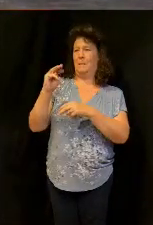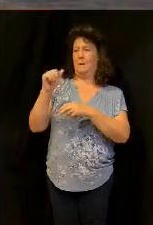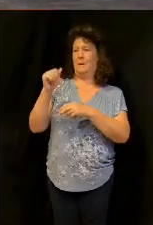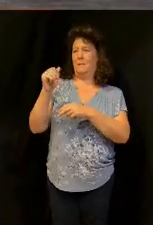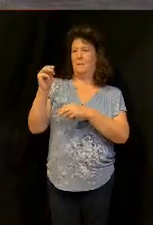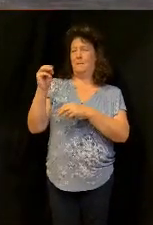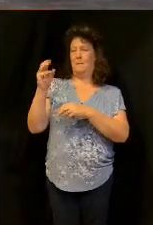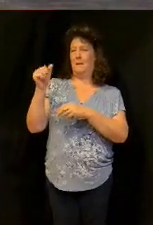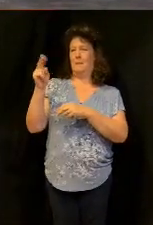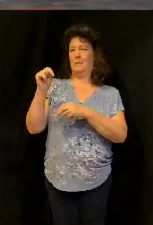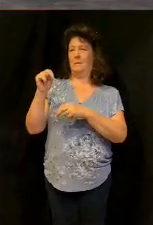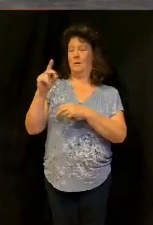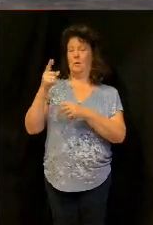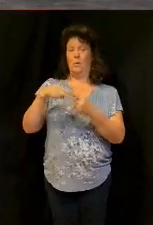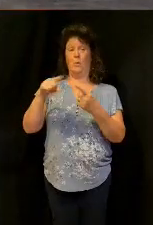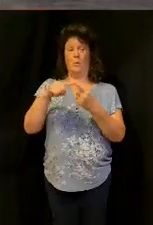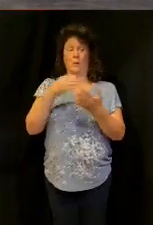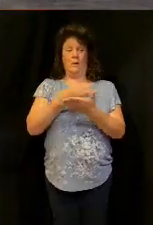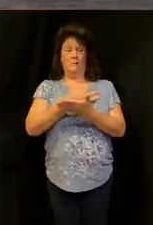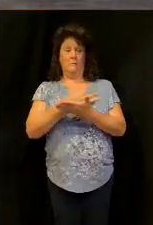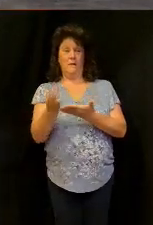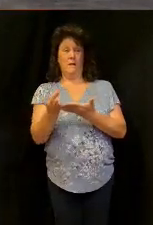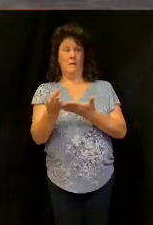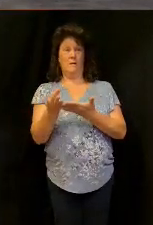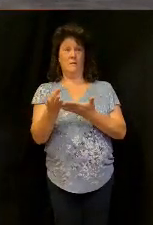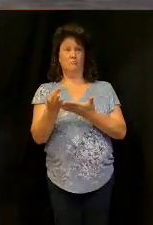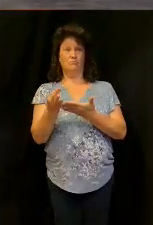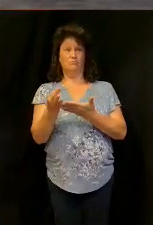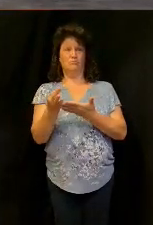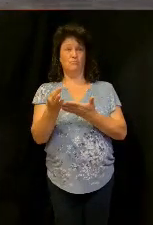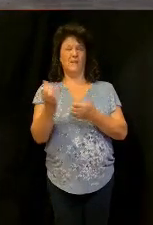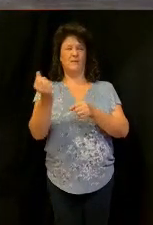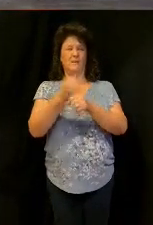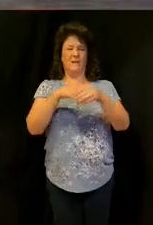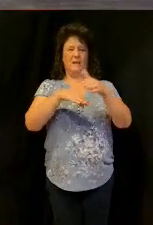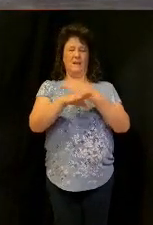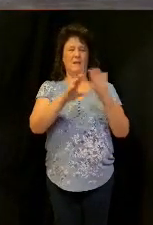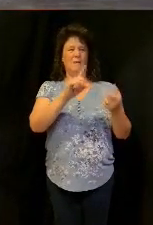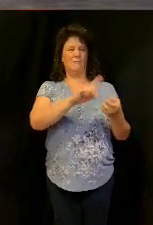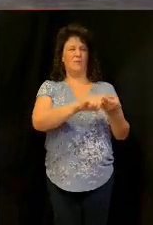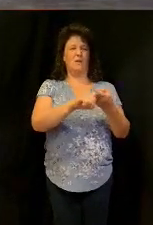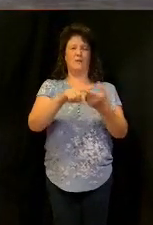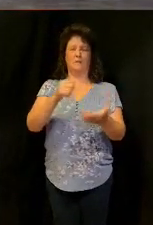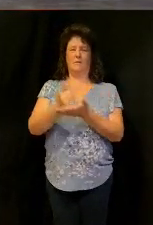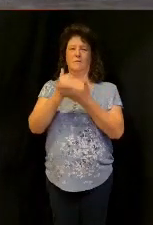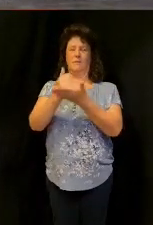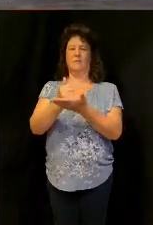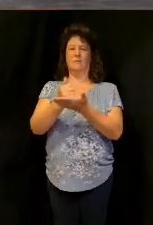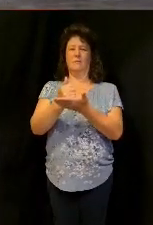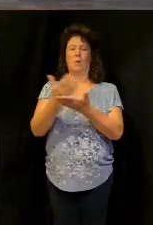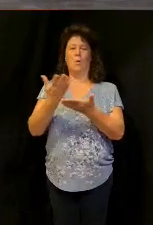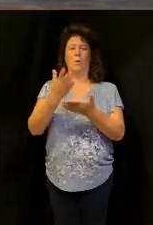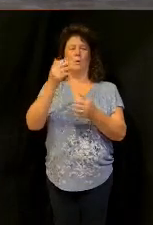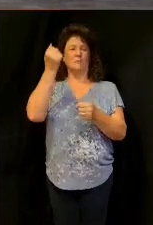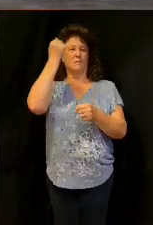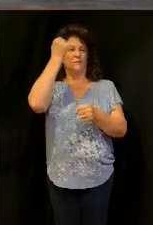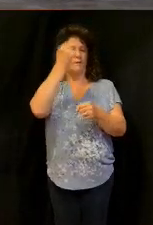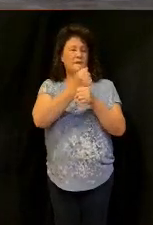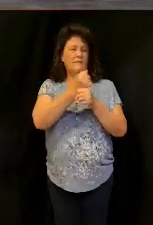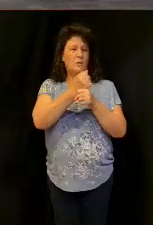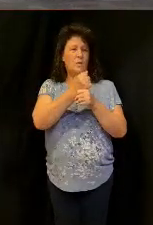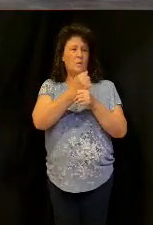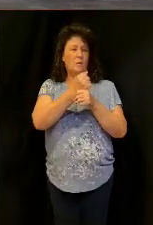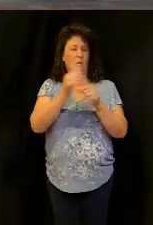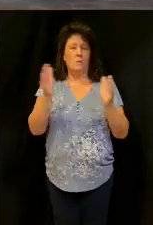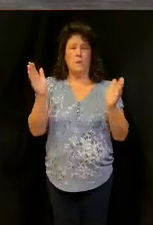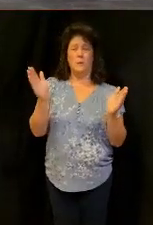fail they may receive you into everlasting home he who is faithful in what is least is faithful also in much and he who is unjust in what